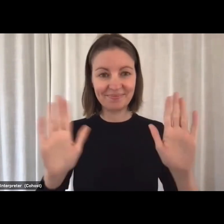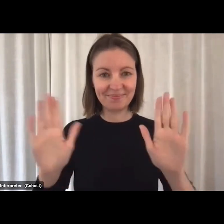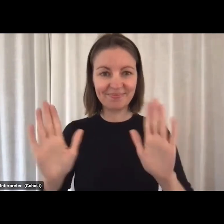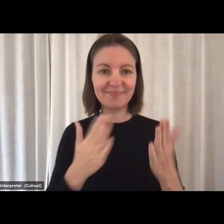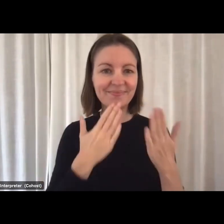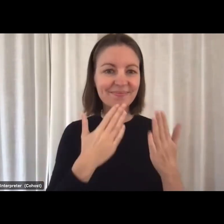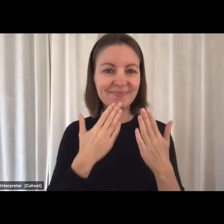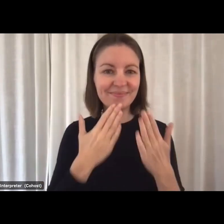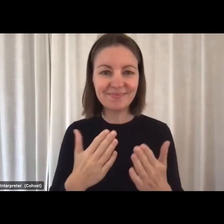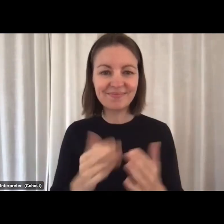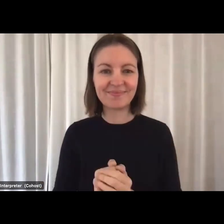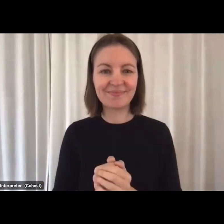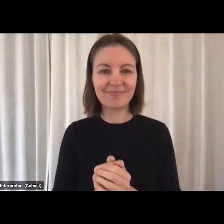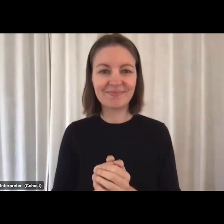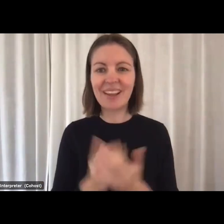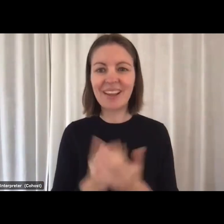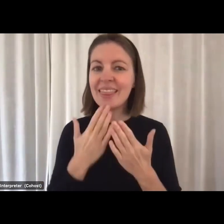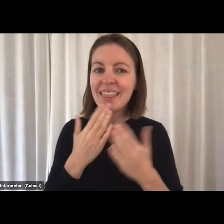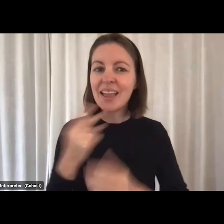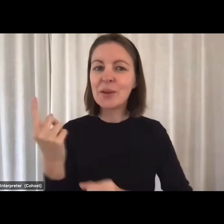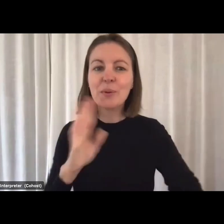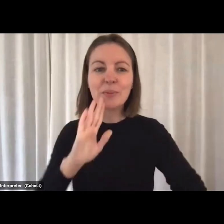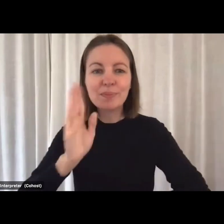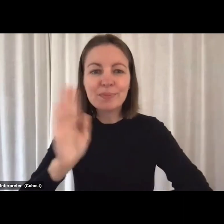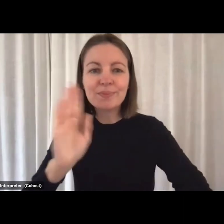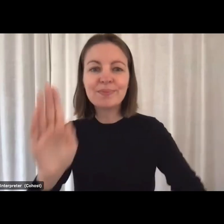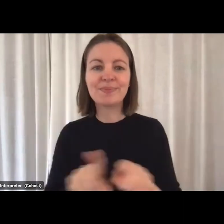Thanks. Thanks to all the presenters too.